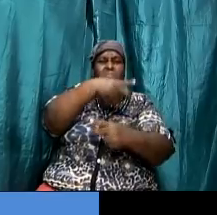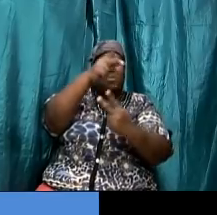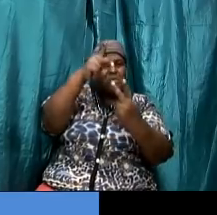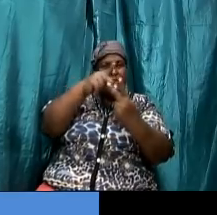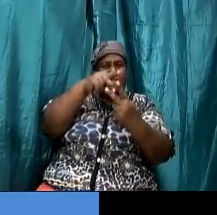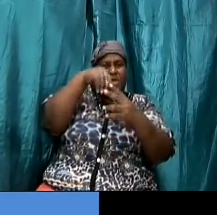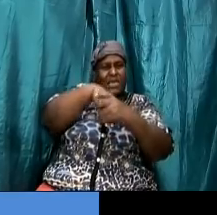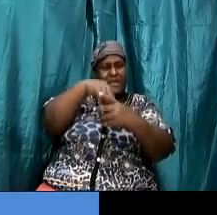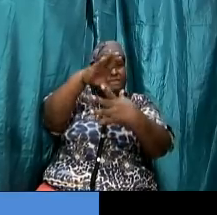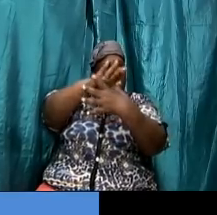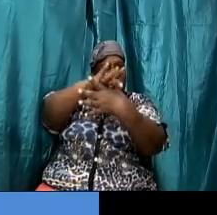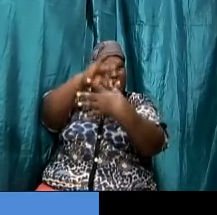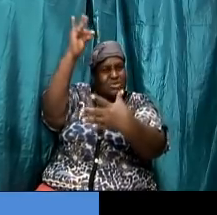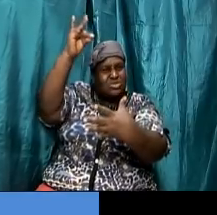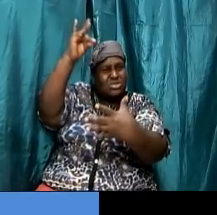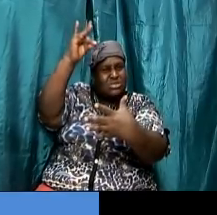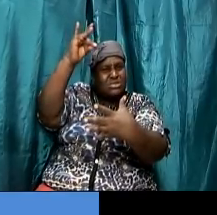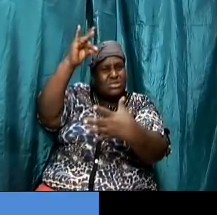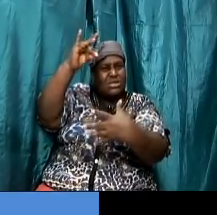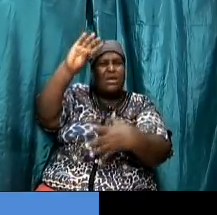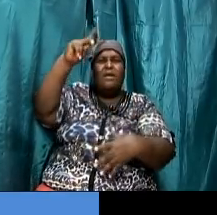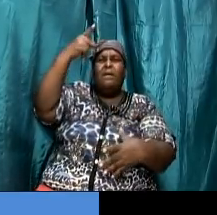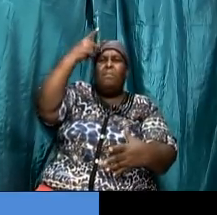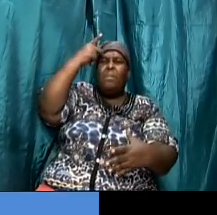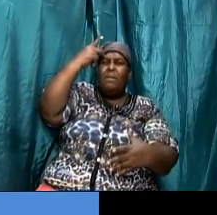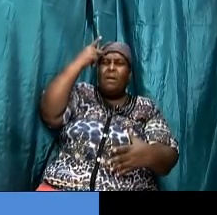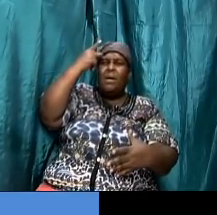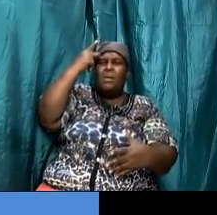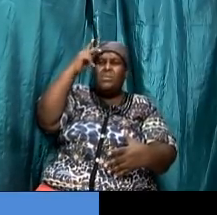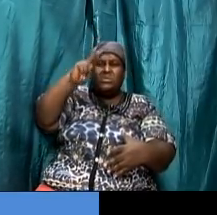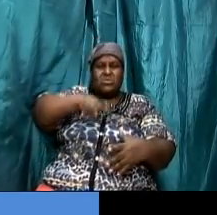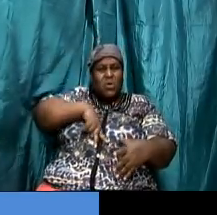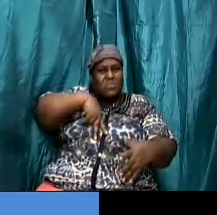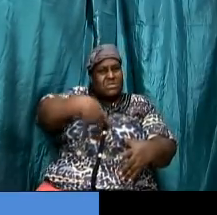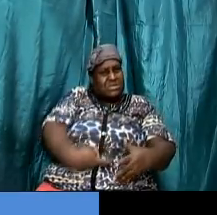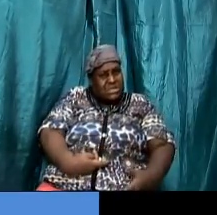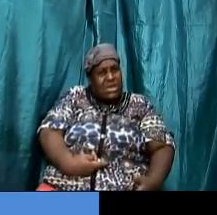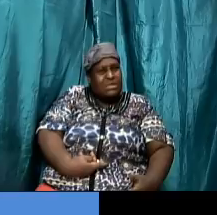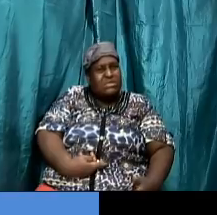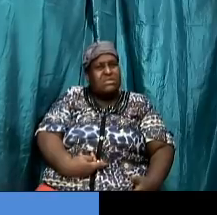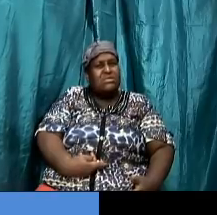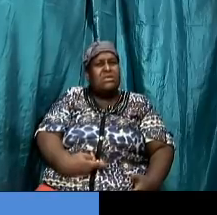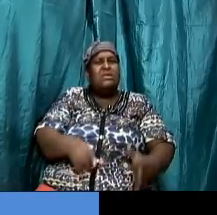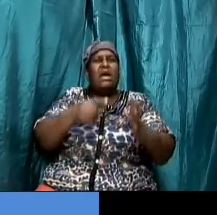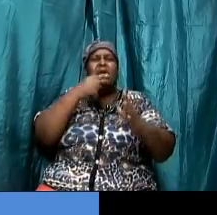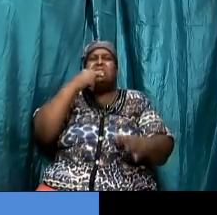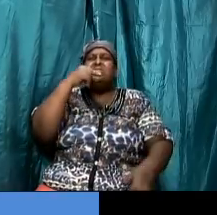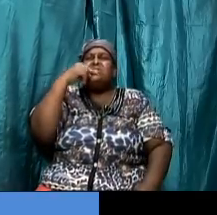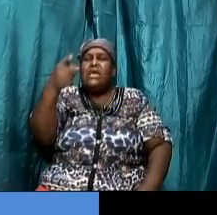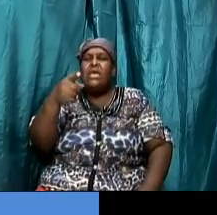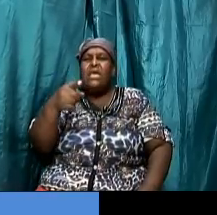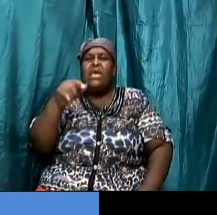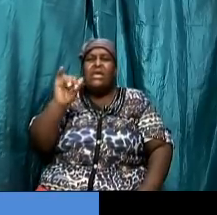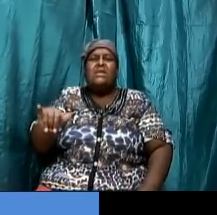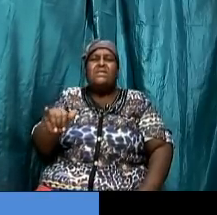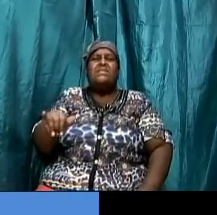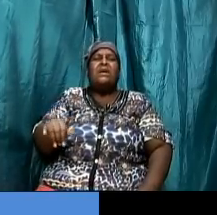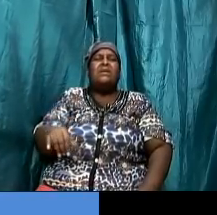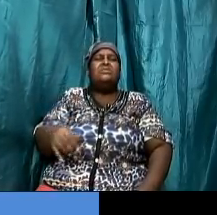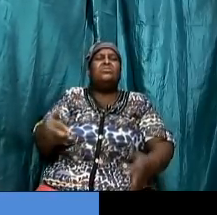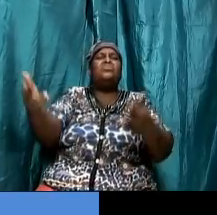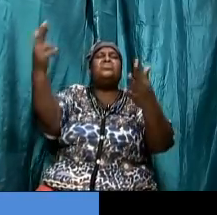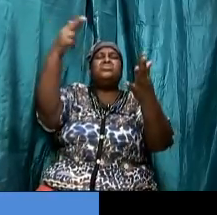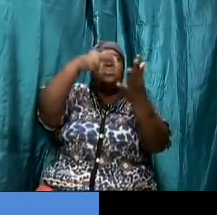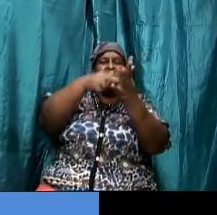paul was upset and declared that they have returned